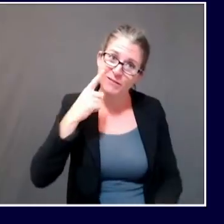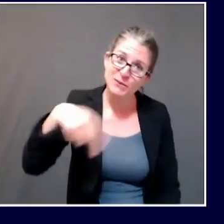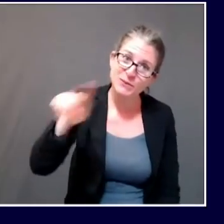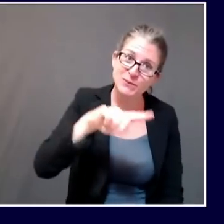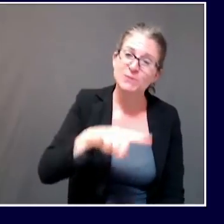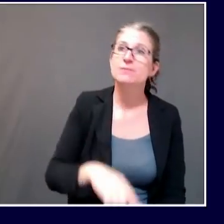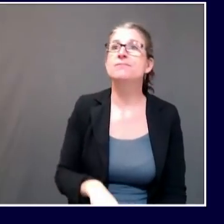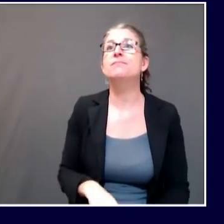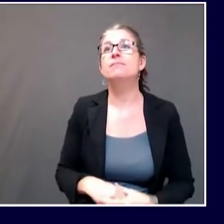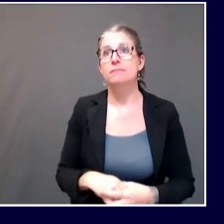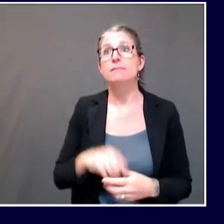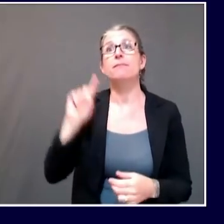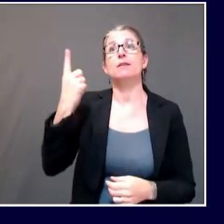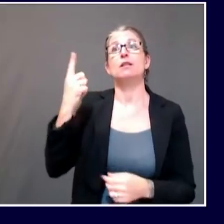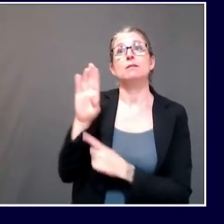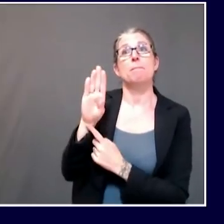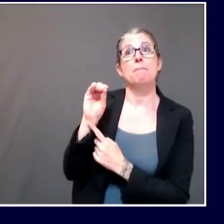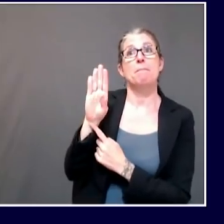Bob Evans from NewsCenter.